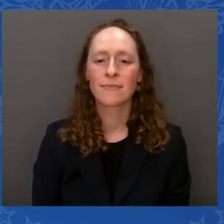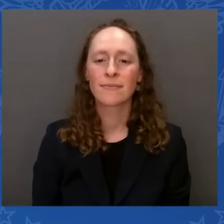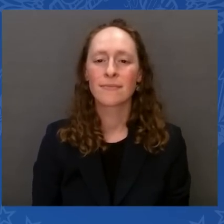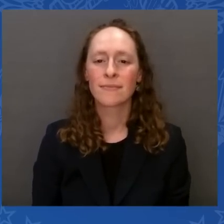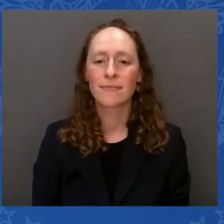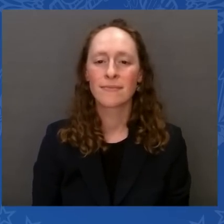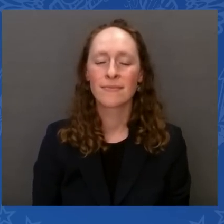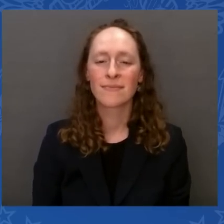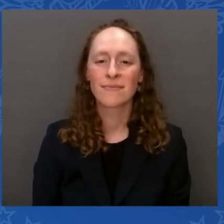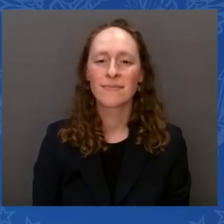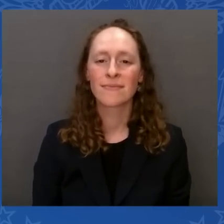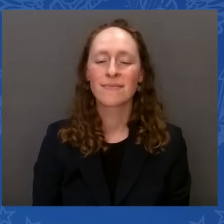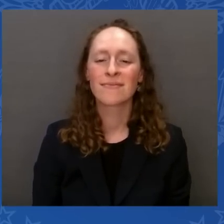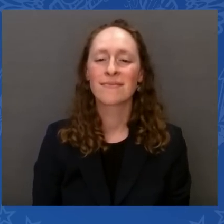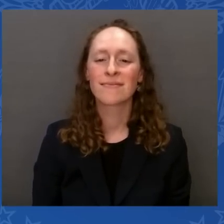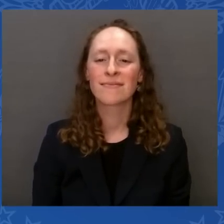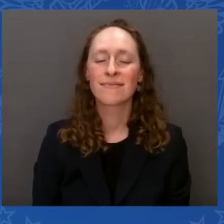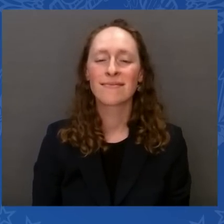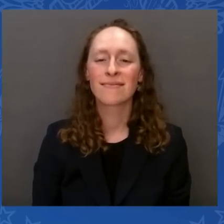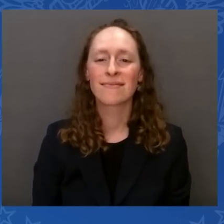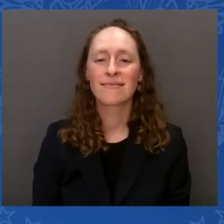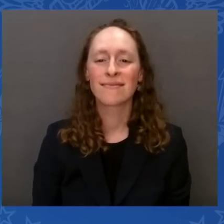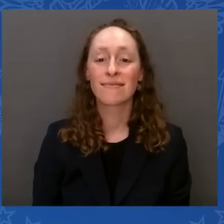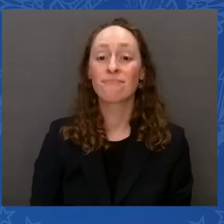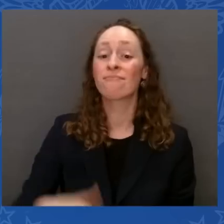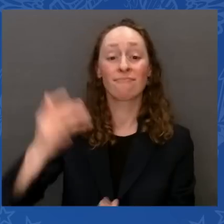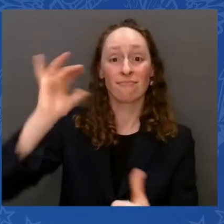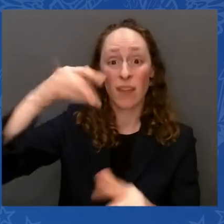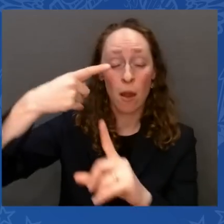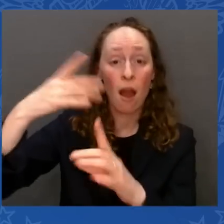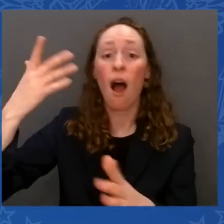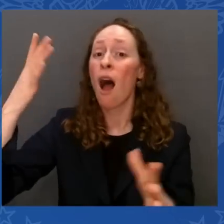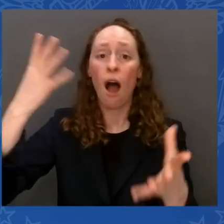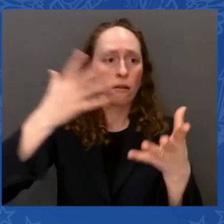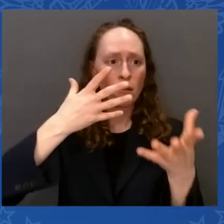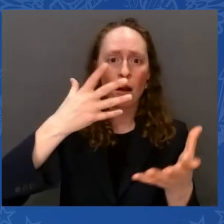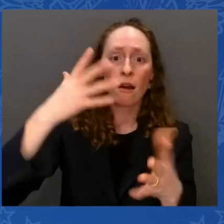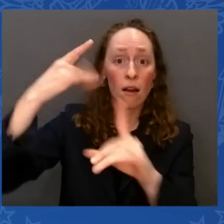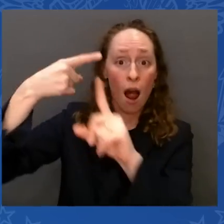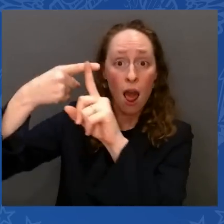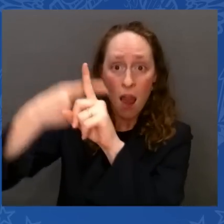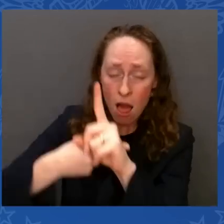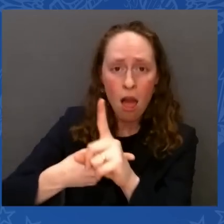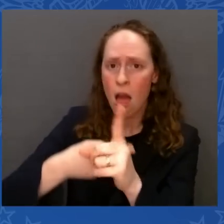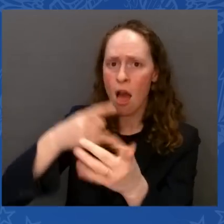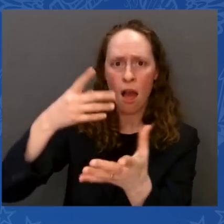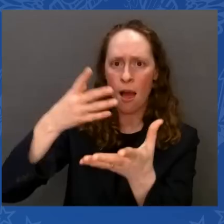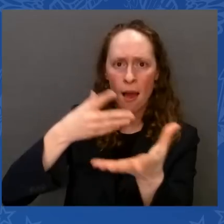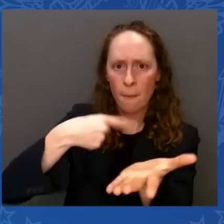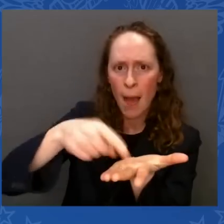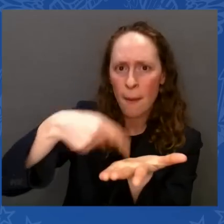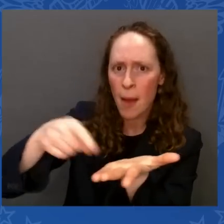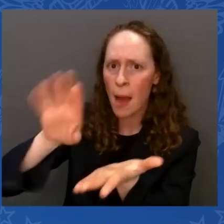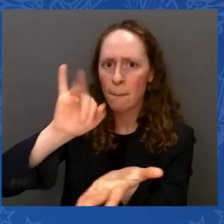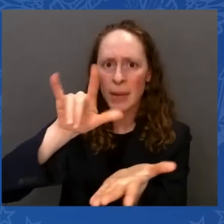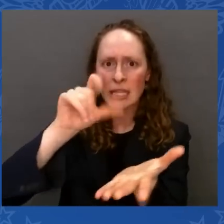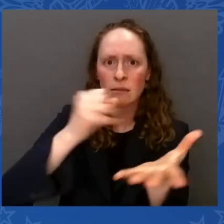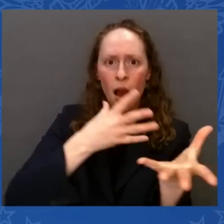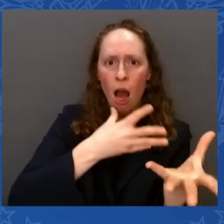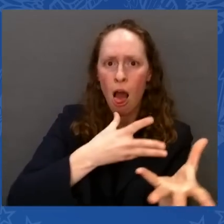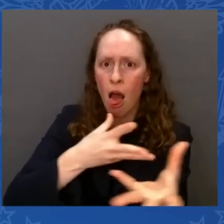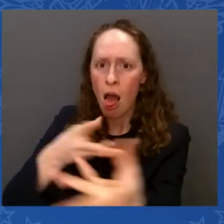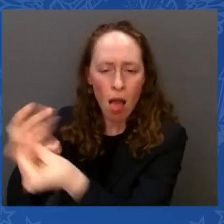Do you have anything left over? Do you have a little bit of breathing room? Well, that's what we've been about. There's more than one way to deal with family